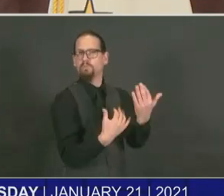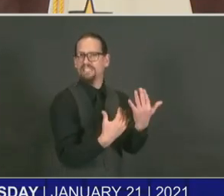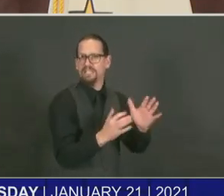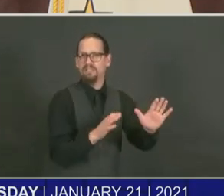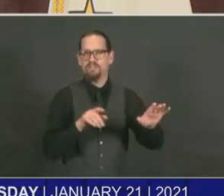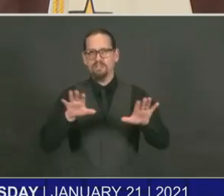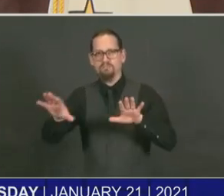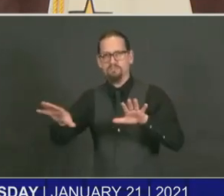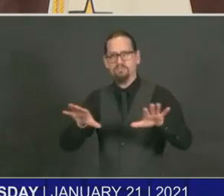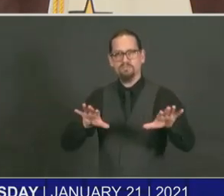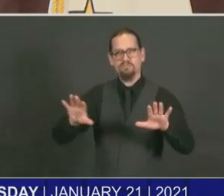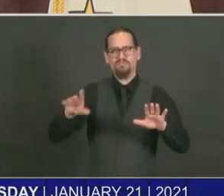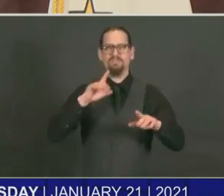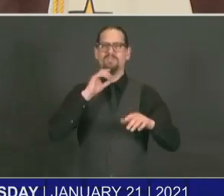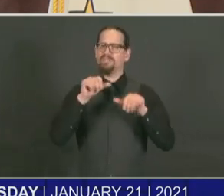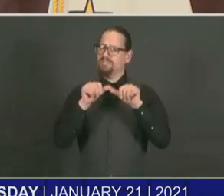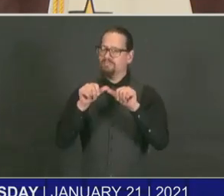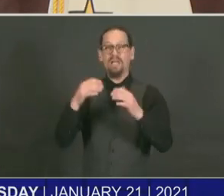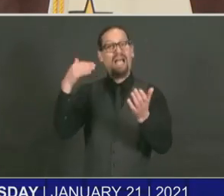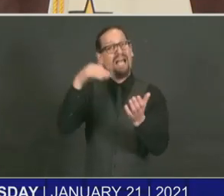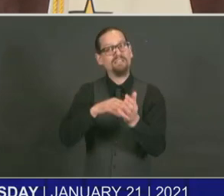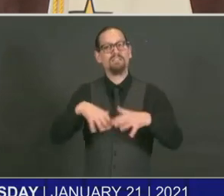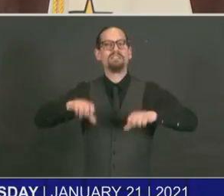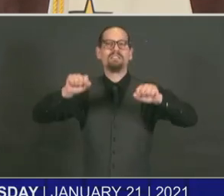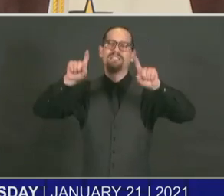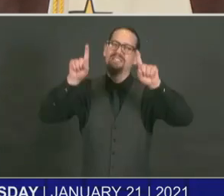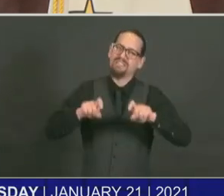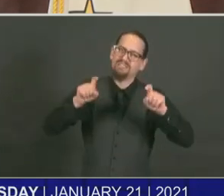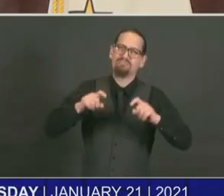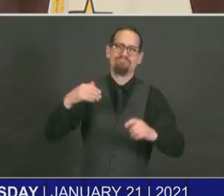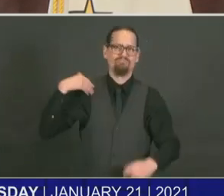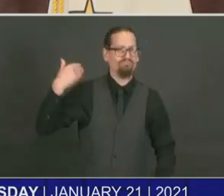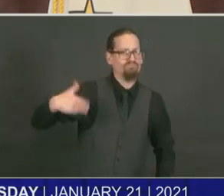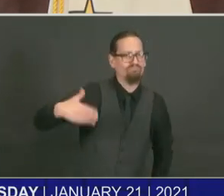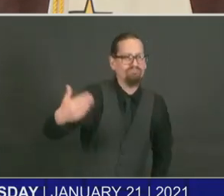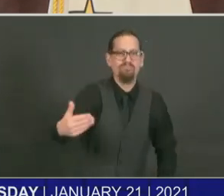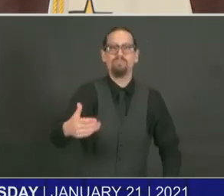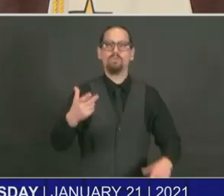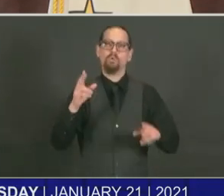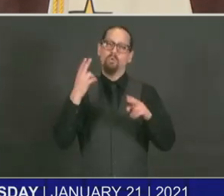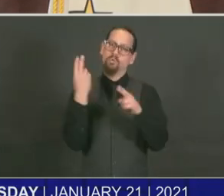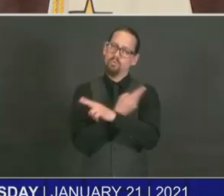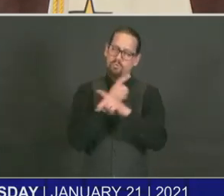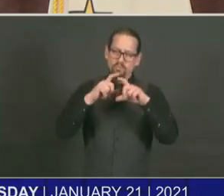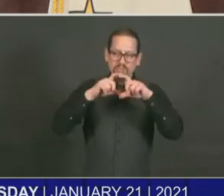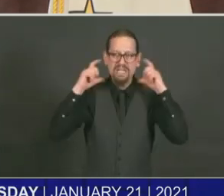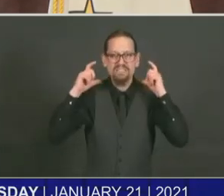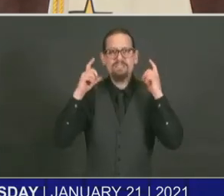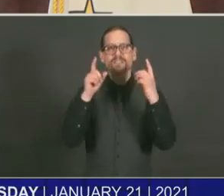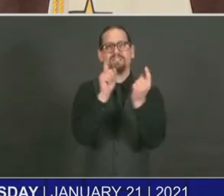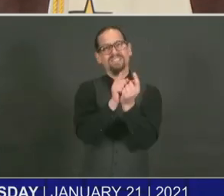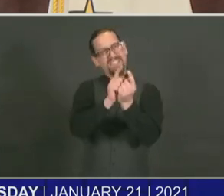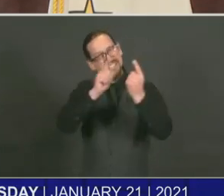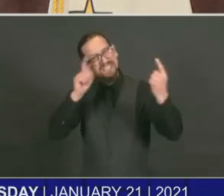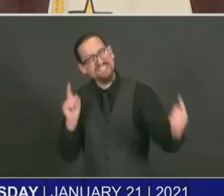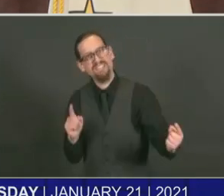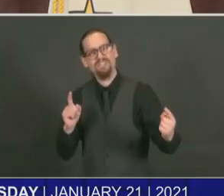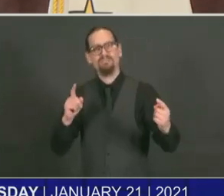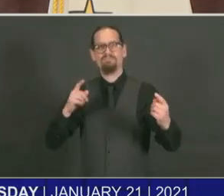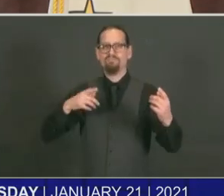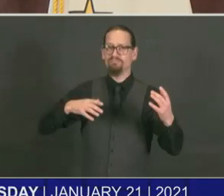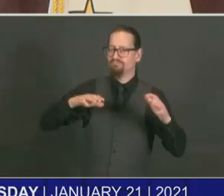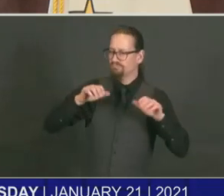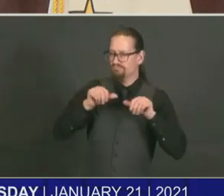Getting tested regularly, wearing your mask, social distancing, knowing that you